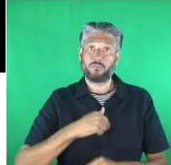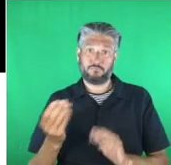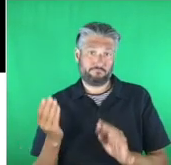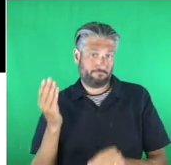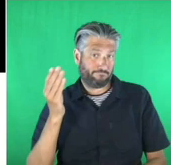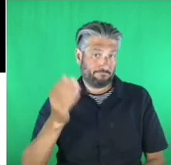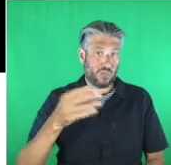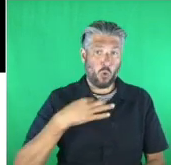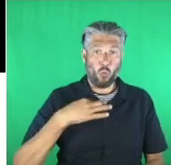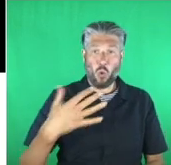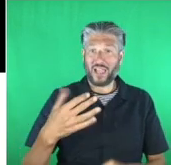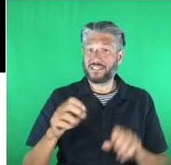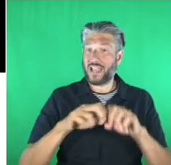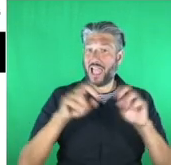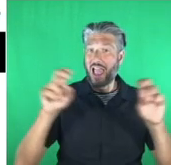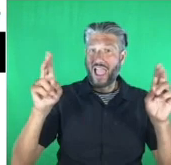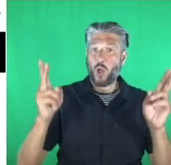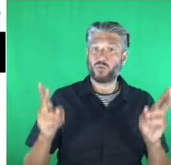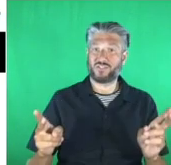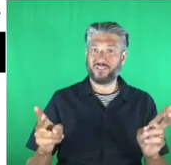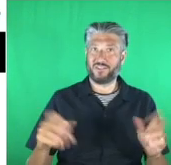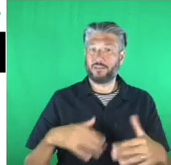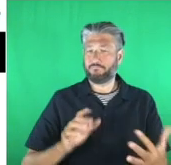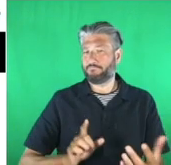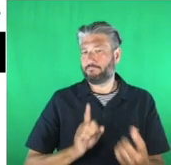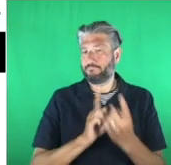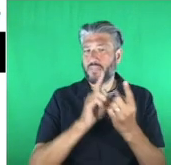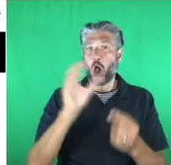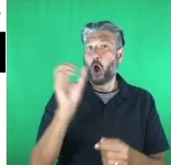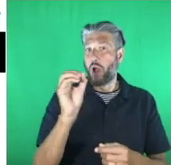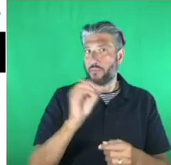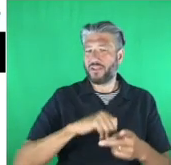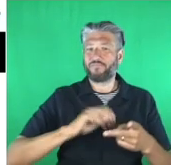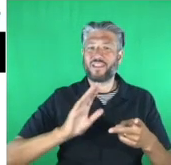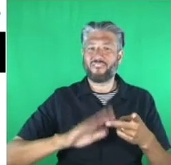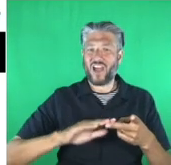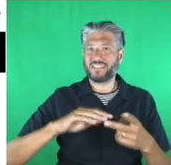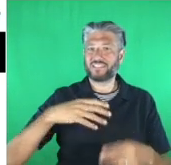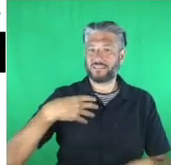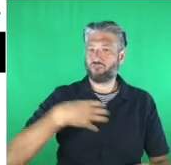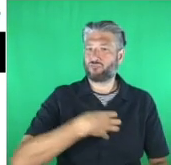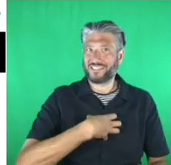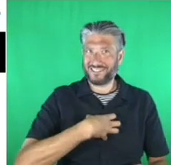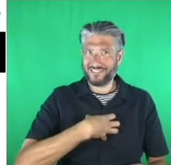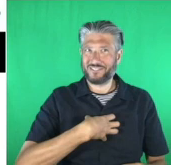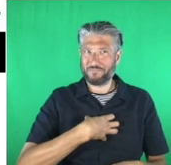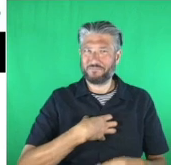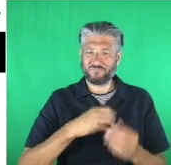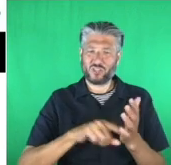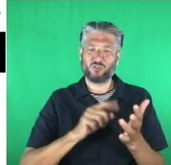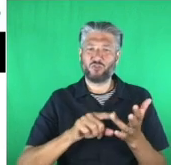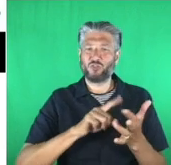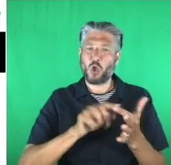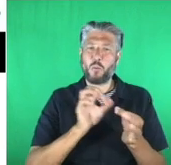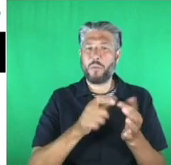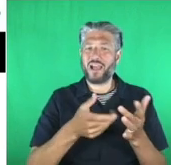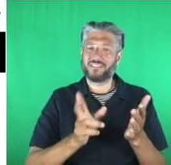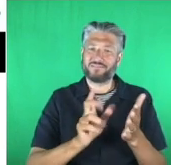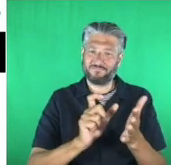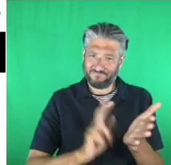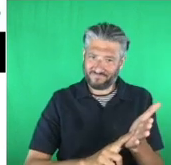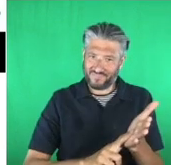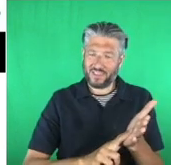and Vice President Joe Biden. They were celebrating the 25th anniversary of the Americans with Disabilities Act.